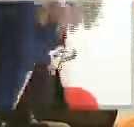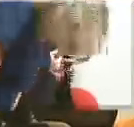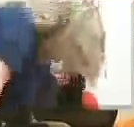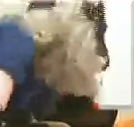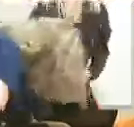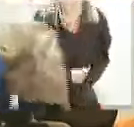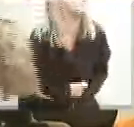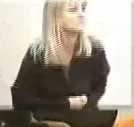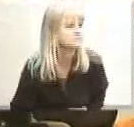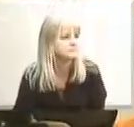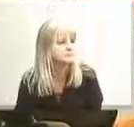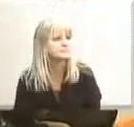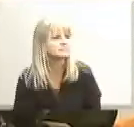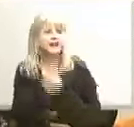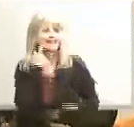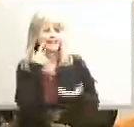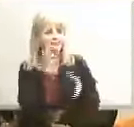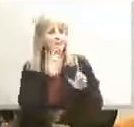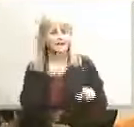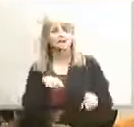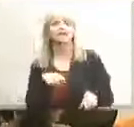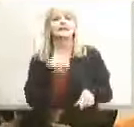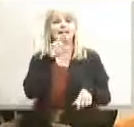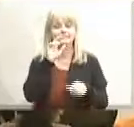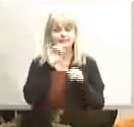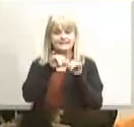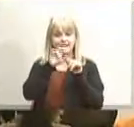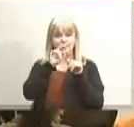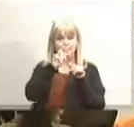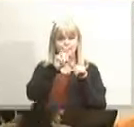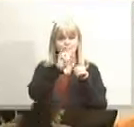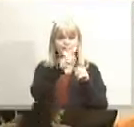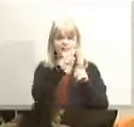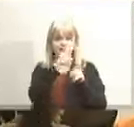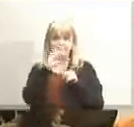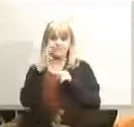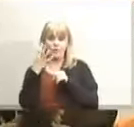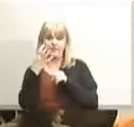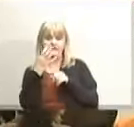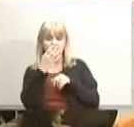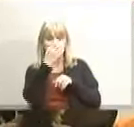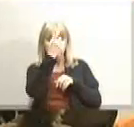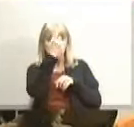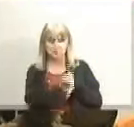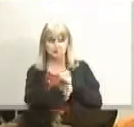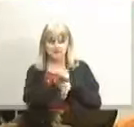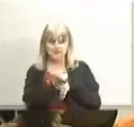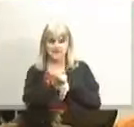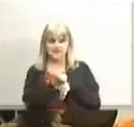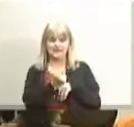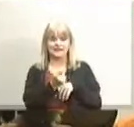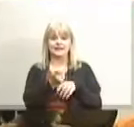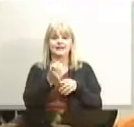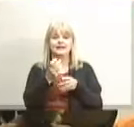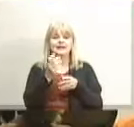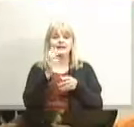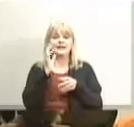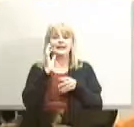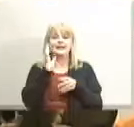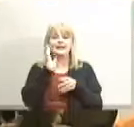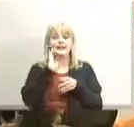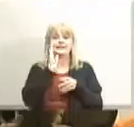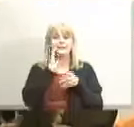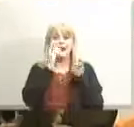don't you address yeah if stay in november with the second and fourth tuesdays it would fall on presidential election